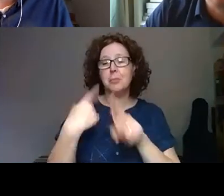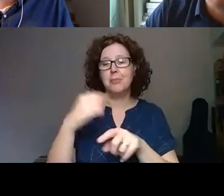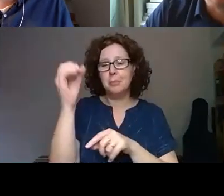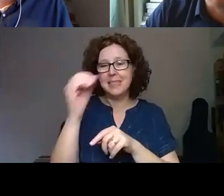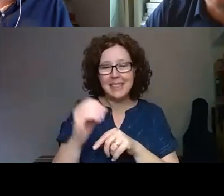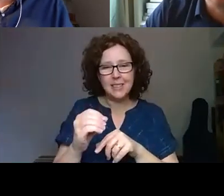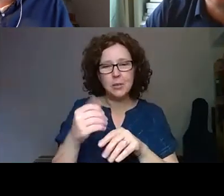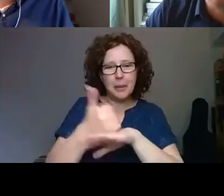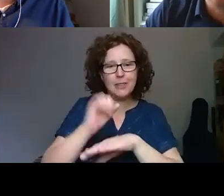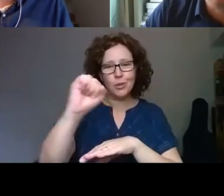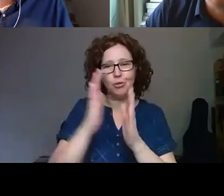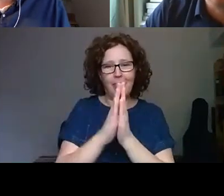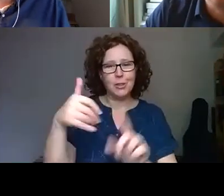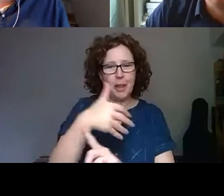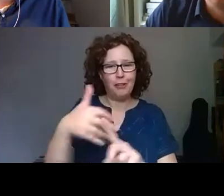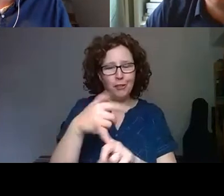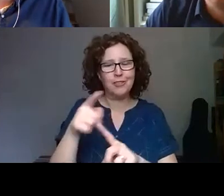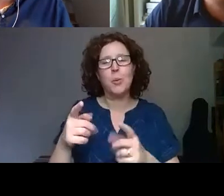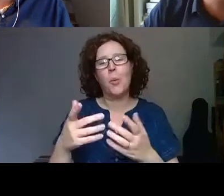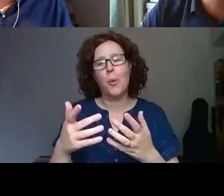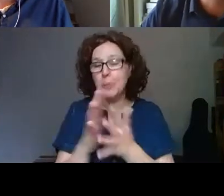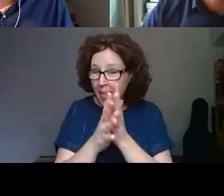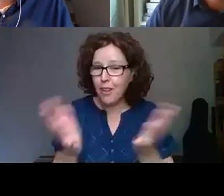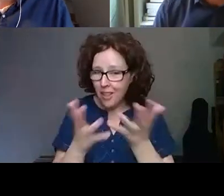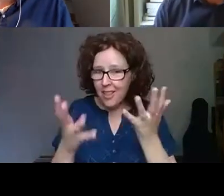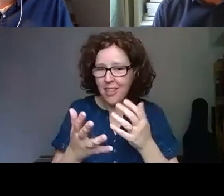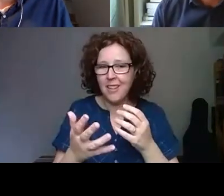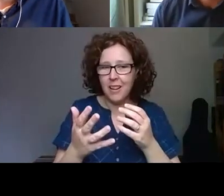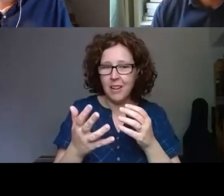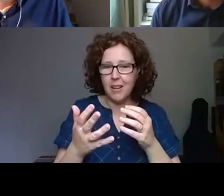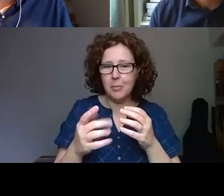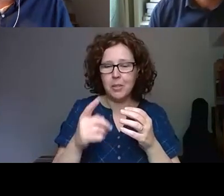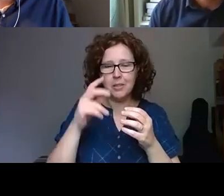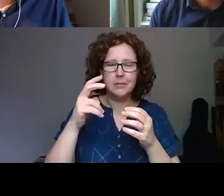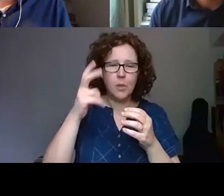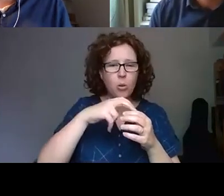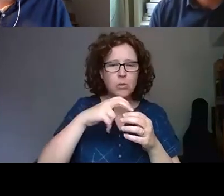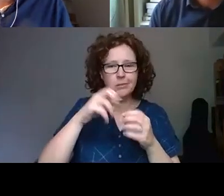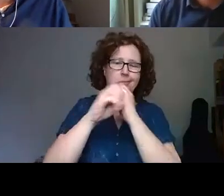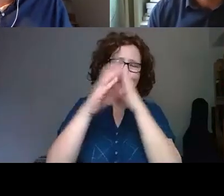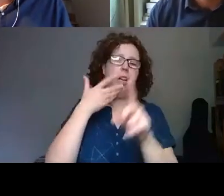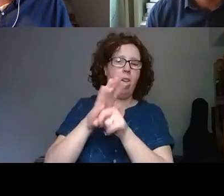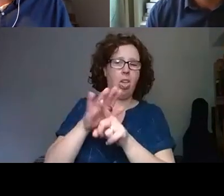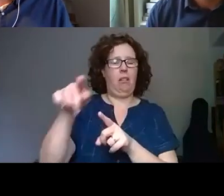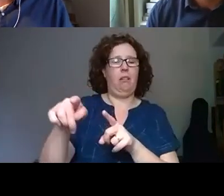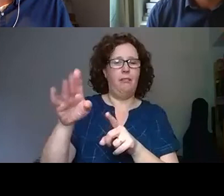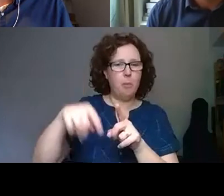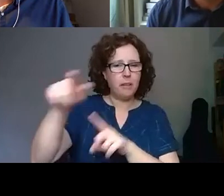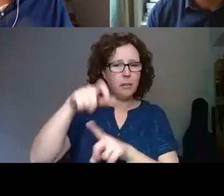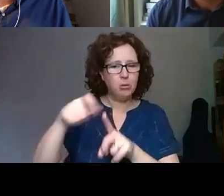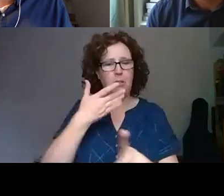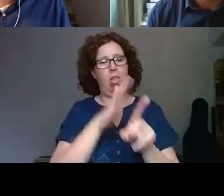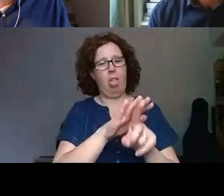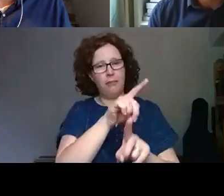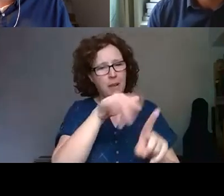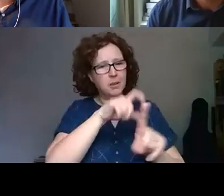playful and it's meant to be playful, but also to, to break down those preconceptions that we may have about different communities. So we,